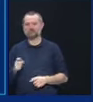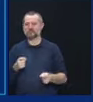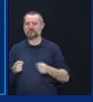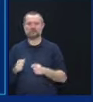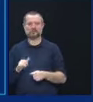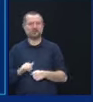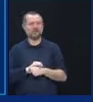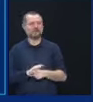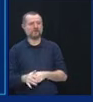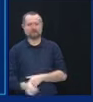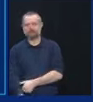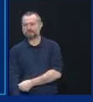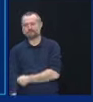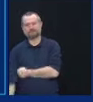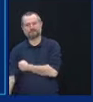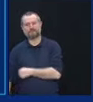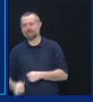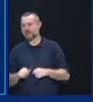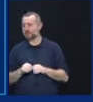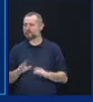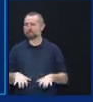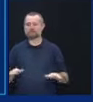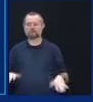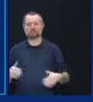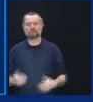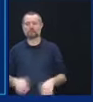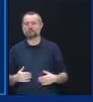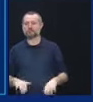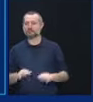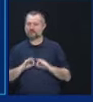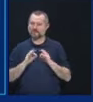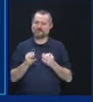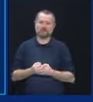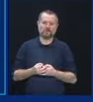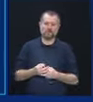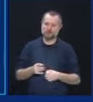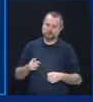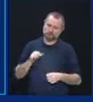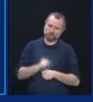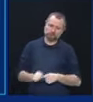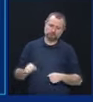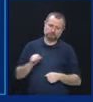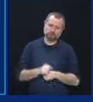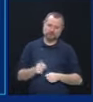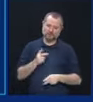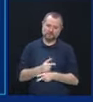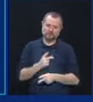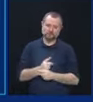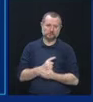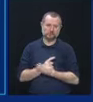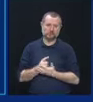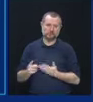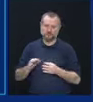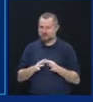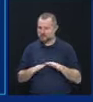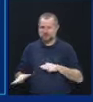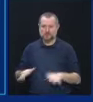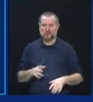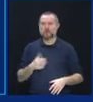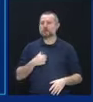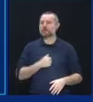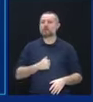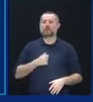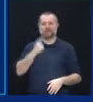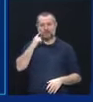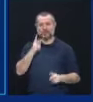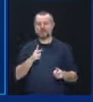you had to deal with the pandemic. I'm sorry that you had to miss your family working seven days a week. And I'm sorry that you have to be abused in the partisan